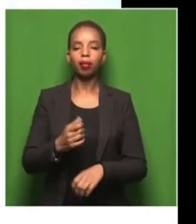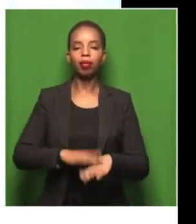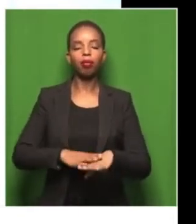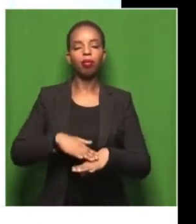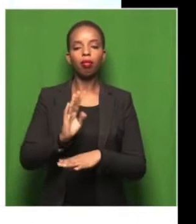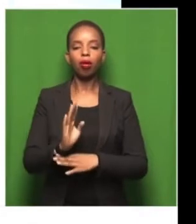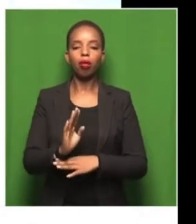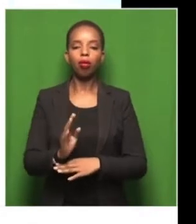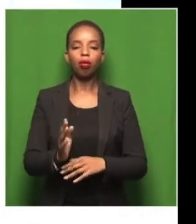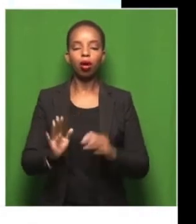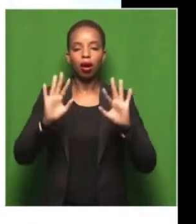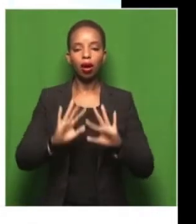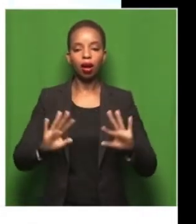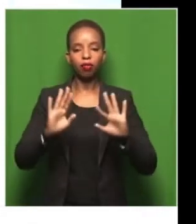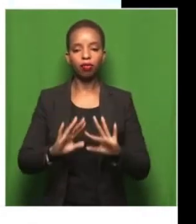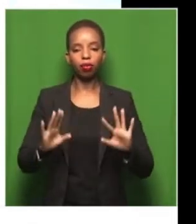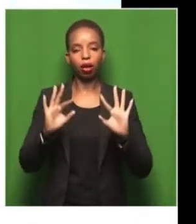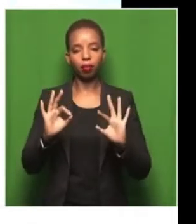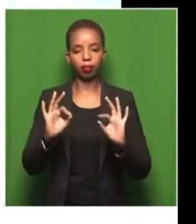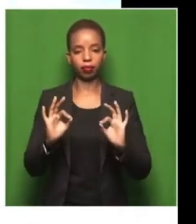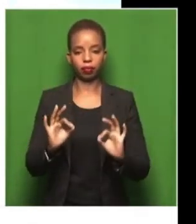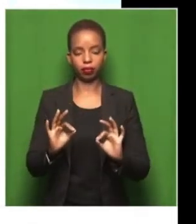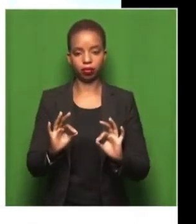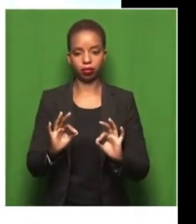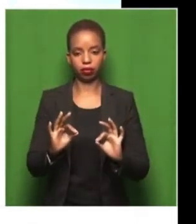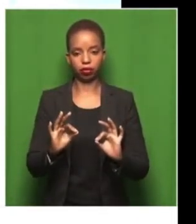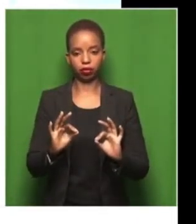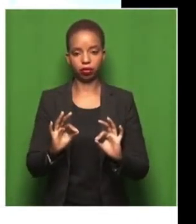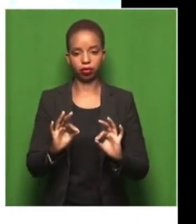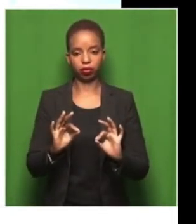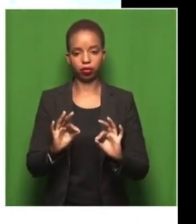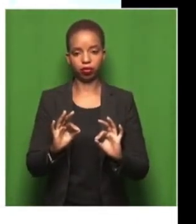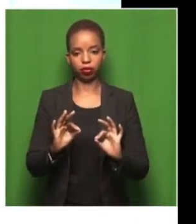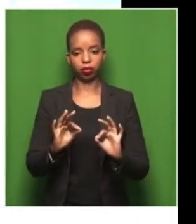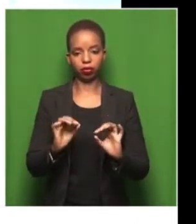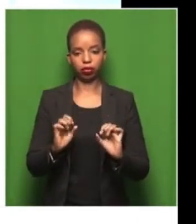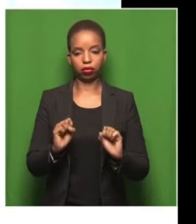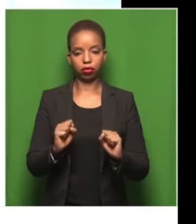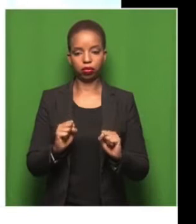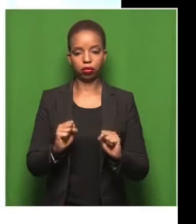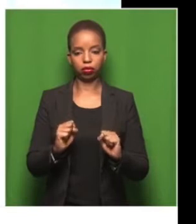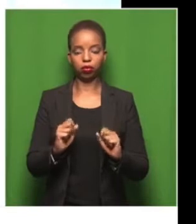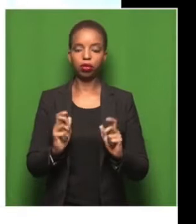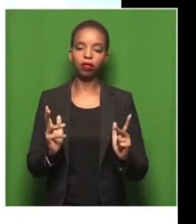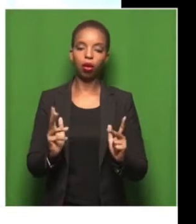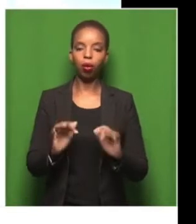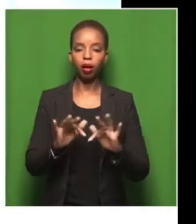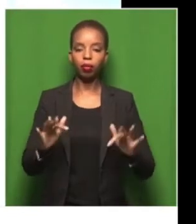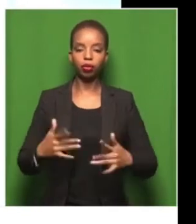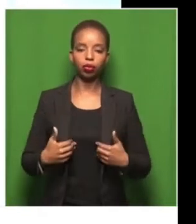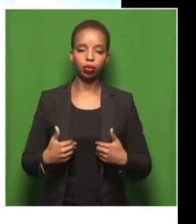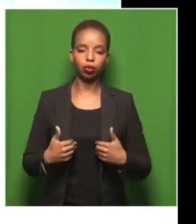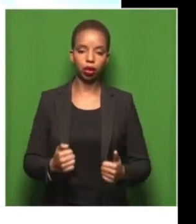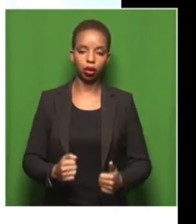place for people to heal and to get